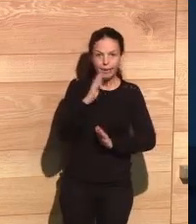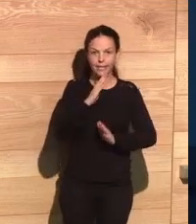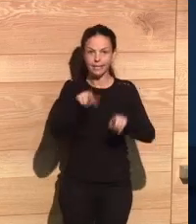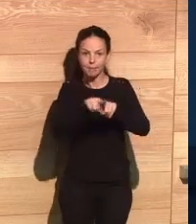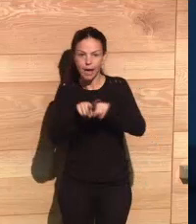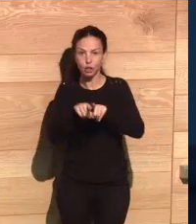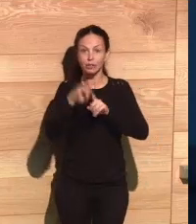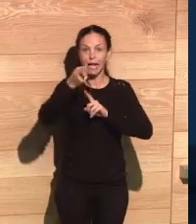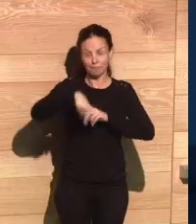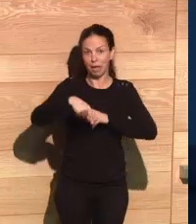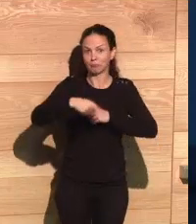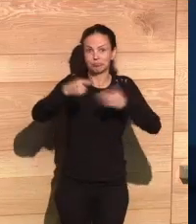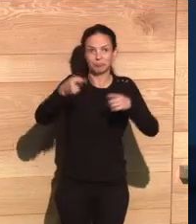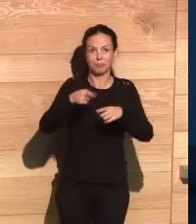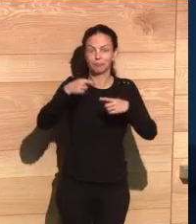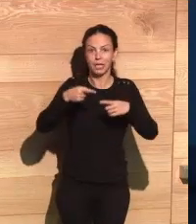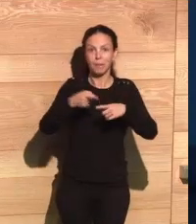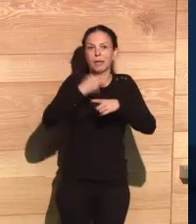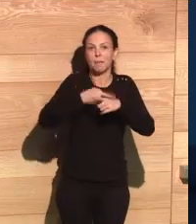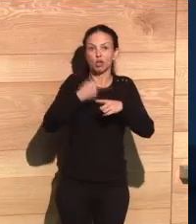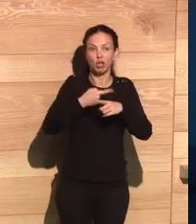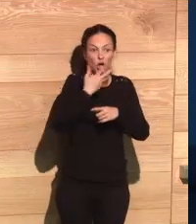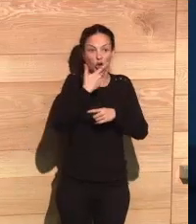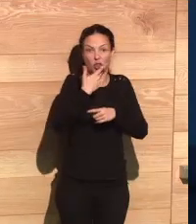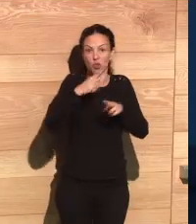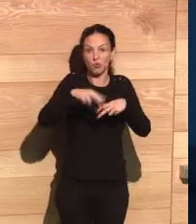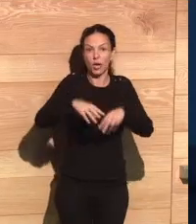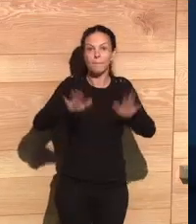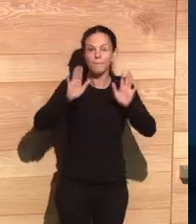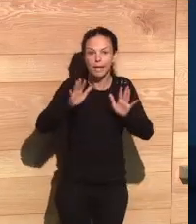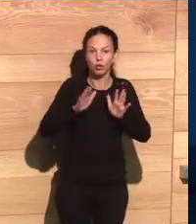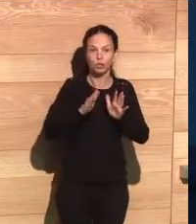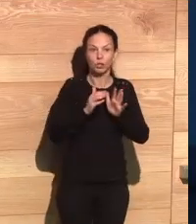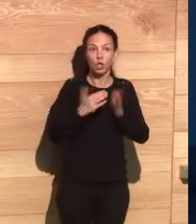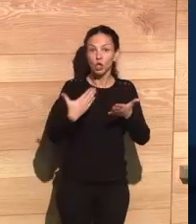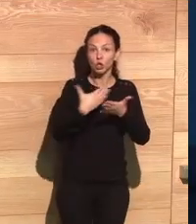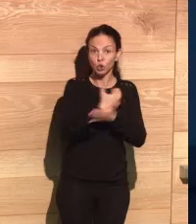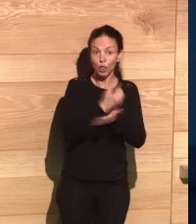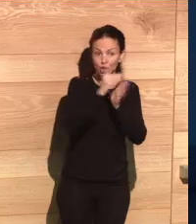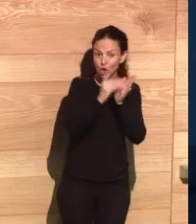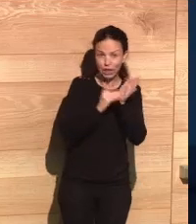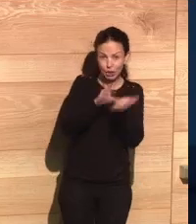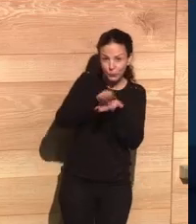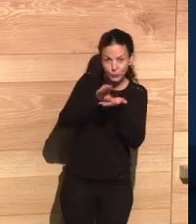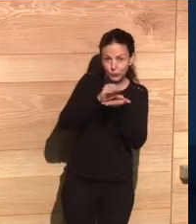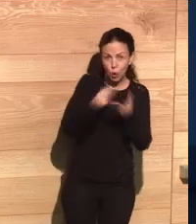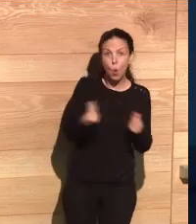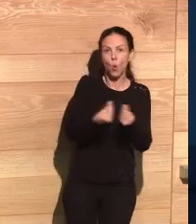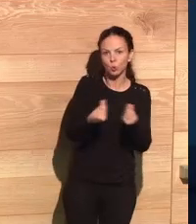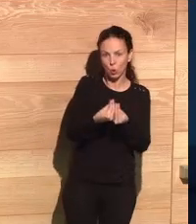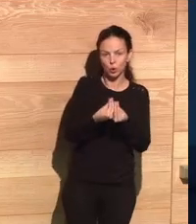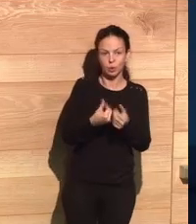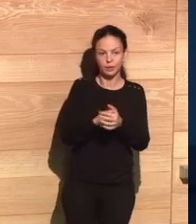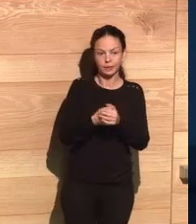information about your children, your parents, even distant cousins that you will never get to meet, and your